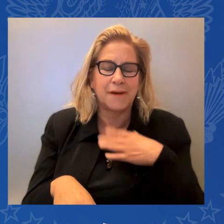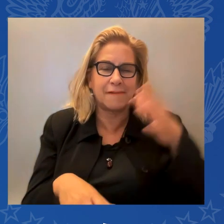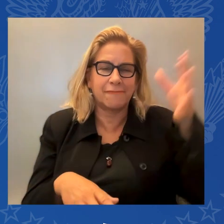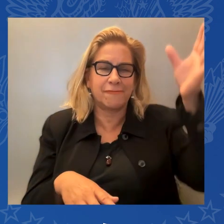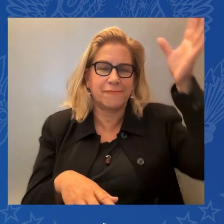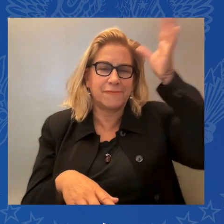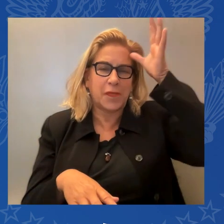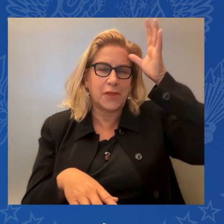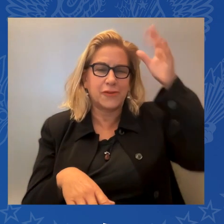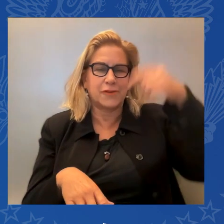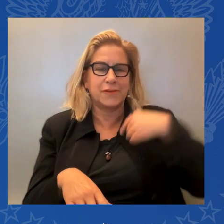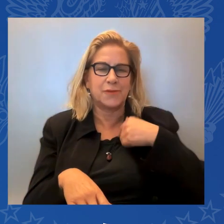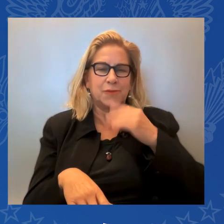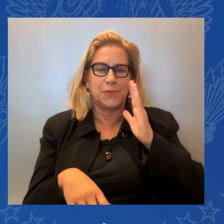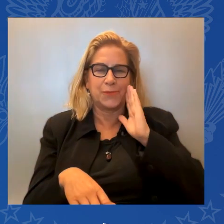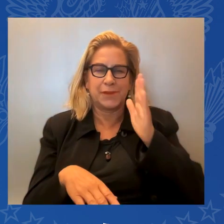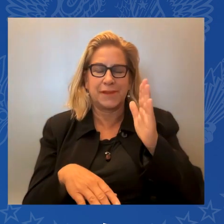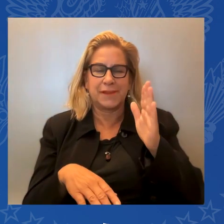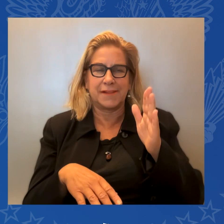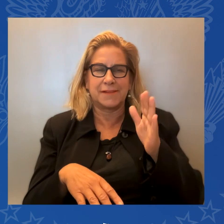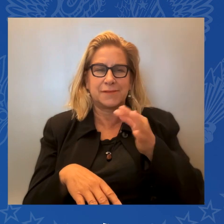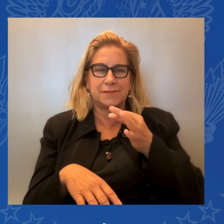How in the hell do you follow that?